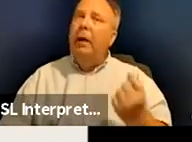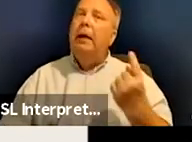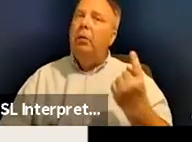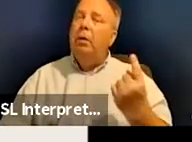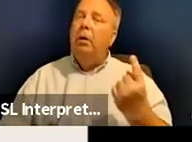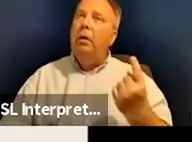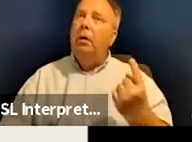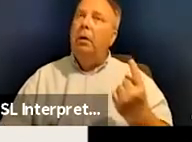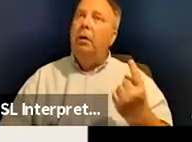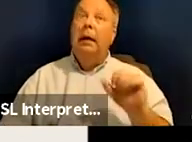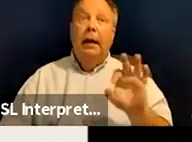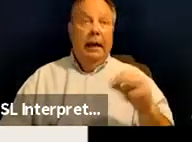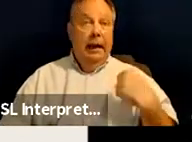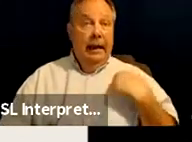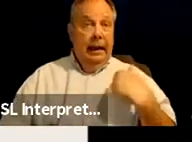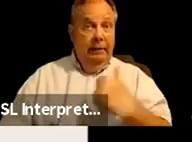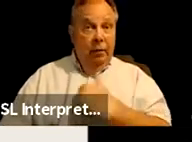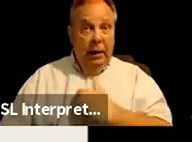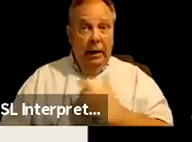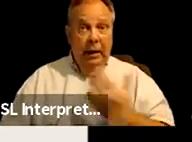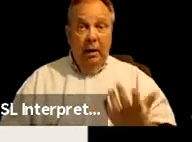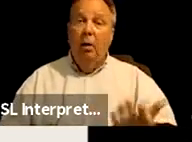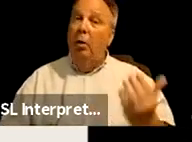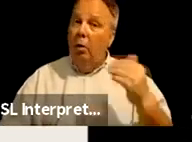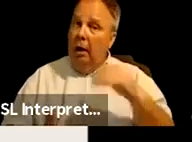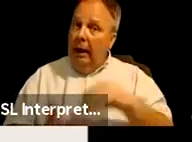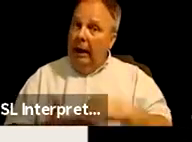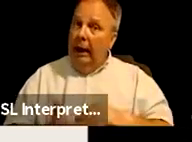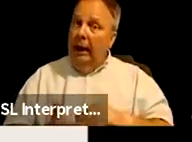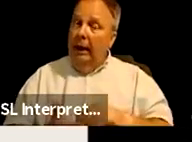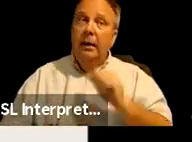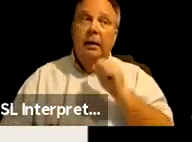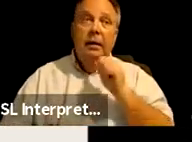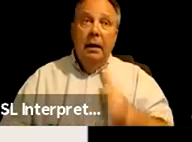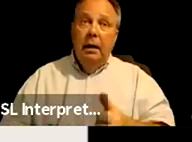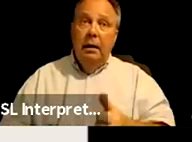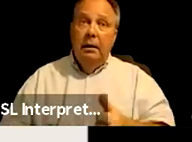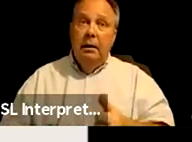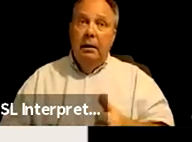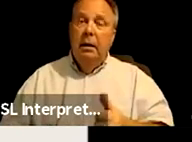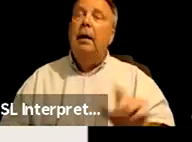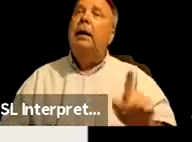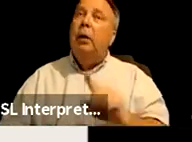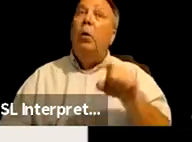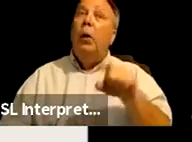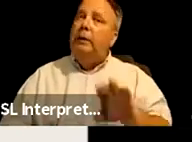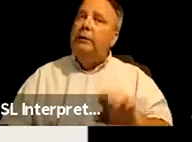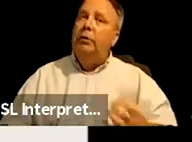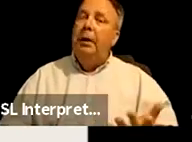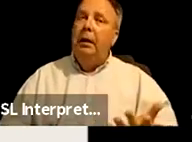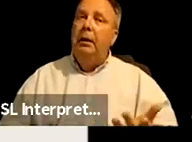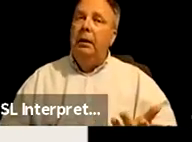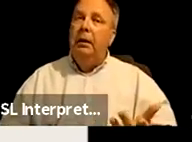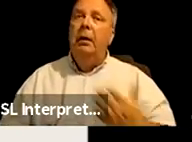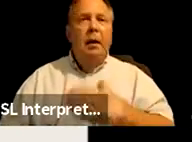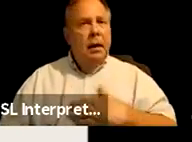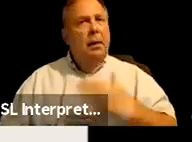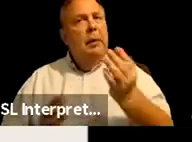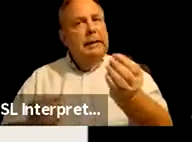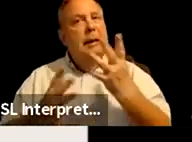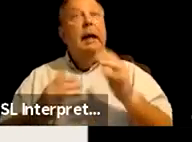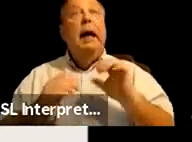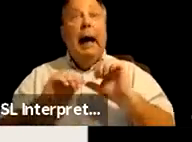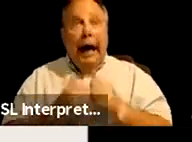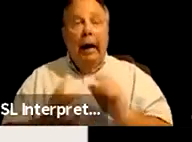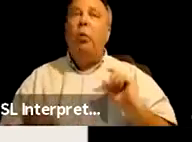if, if we are again, not where we should be, please let us know how